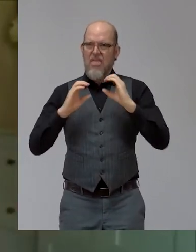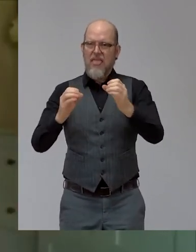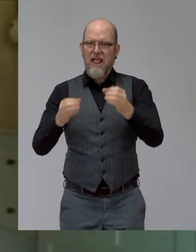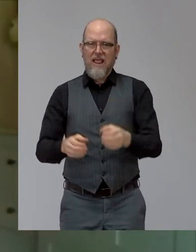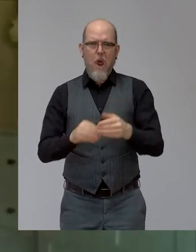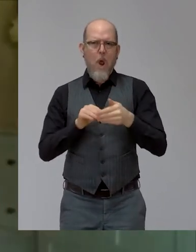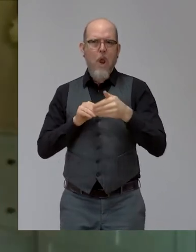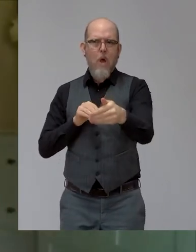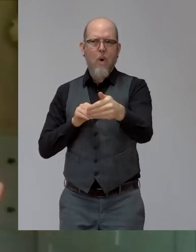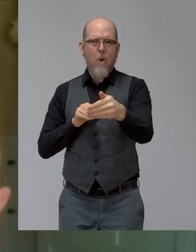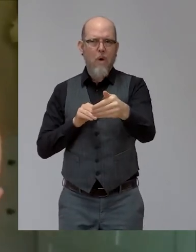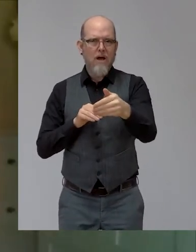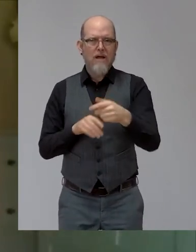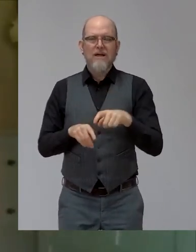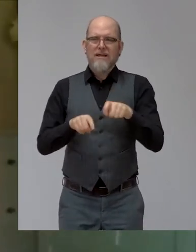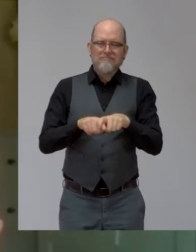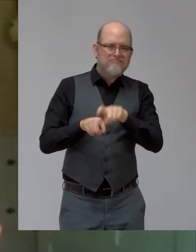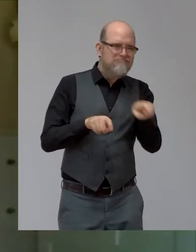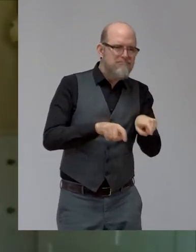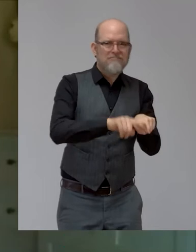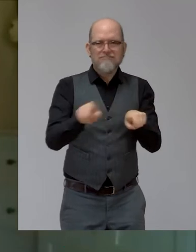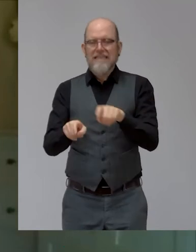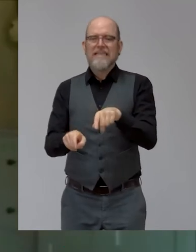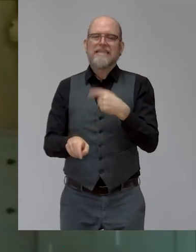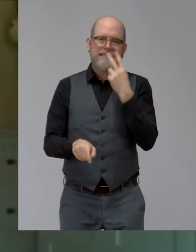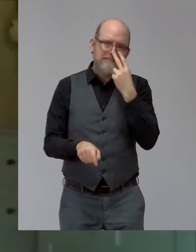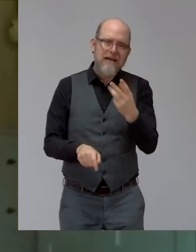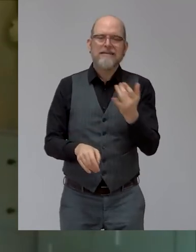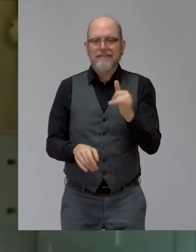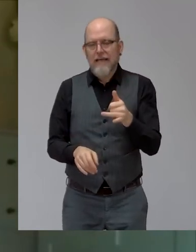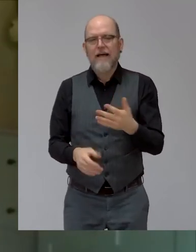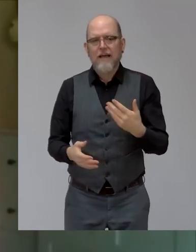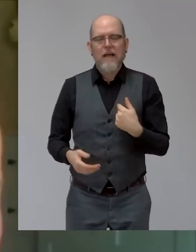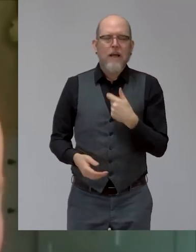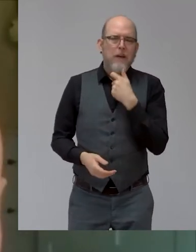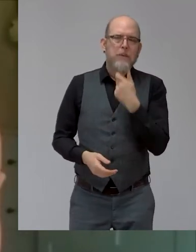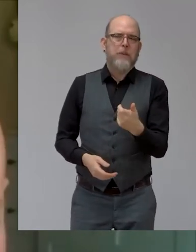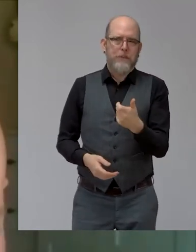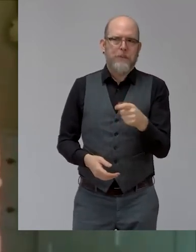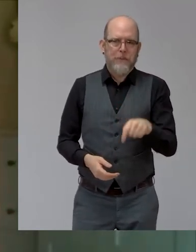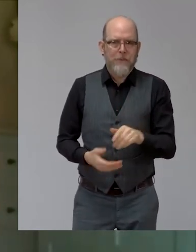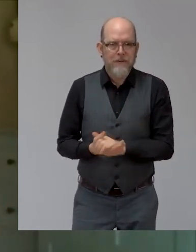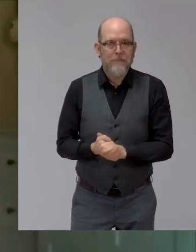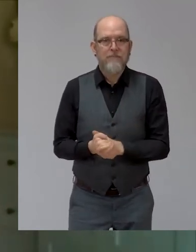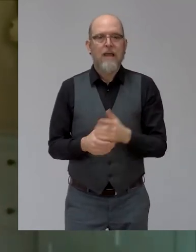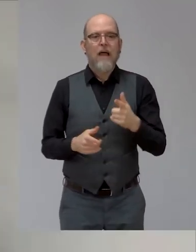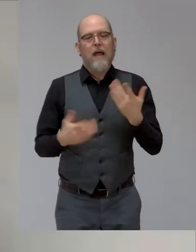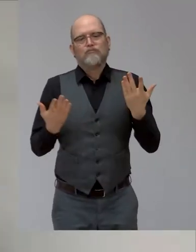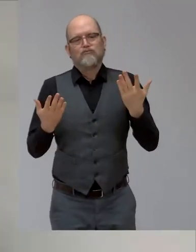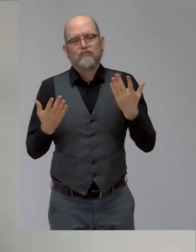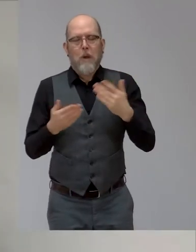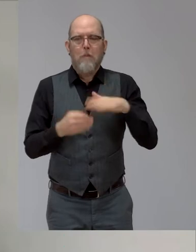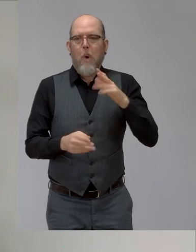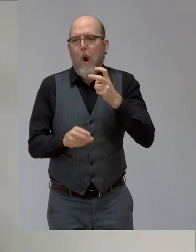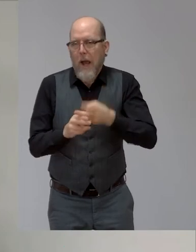onto the bed next to you or into the wheelchair or whatever. So, um, it does make life a bit more awkward as I found out. Yeah. can imagine.